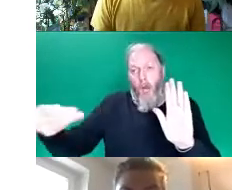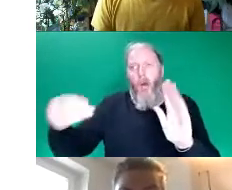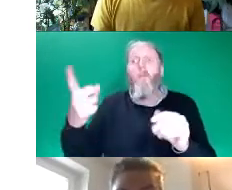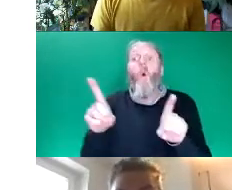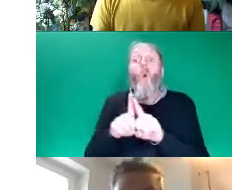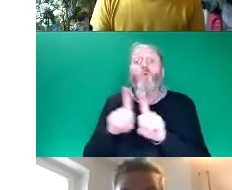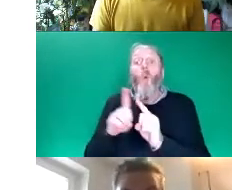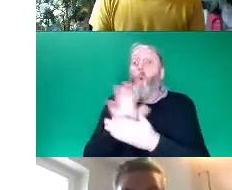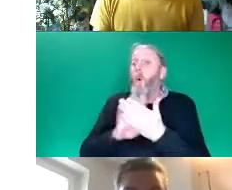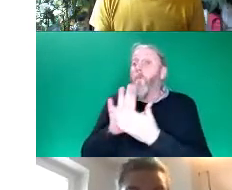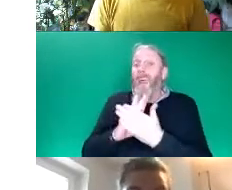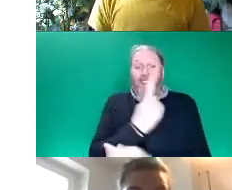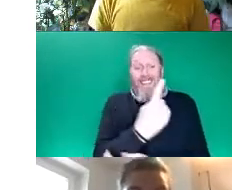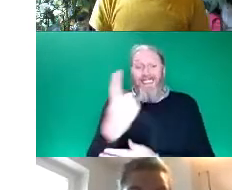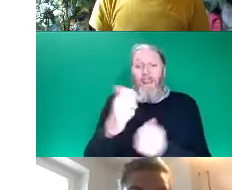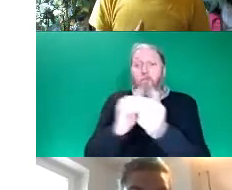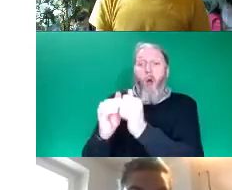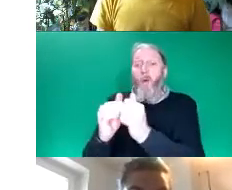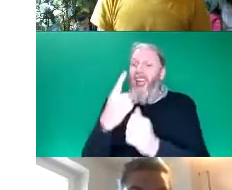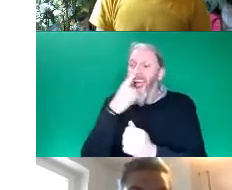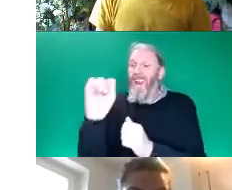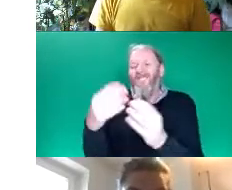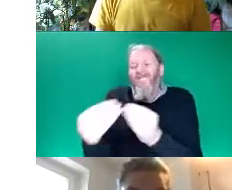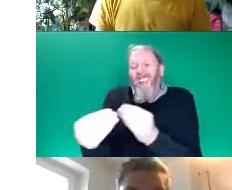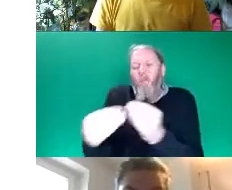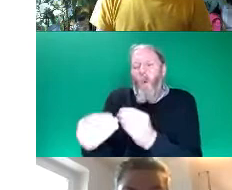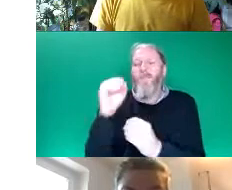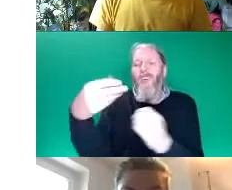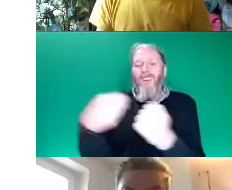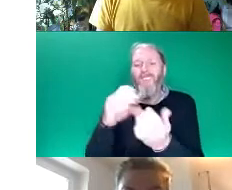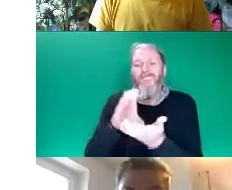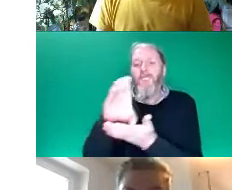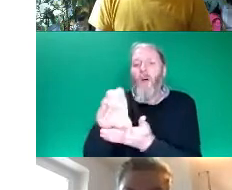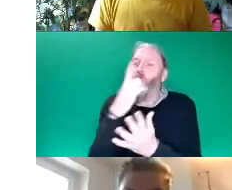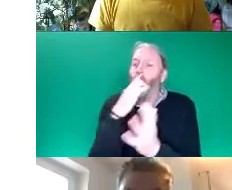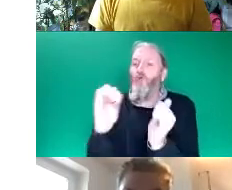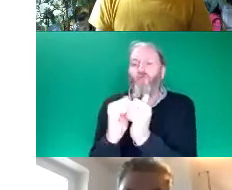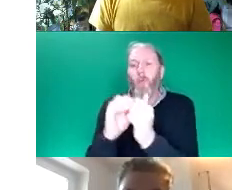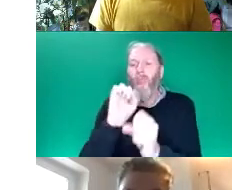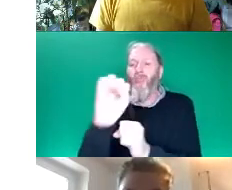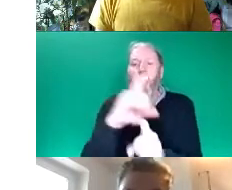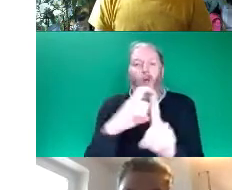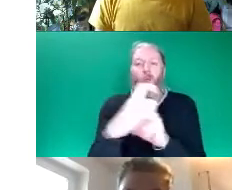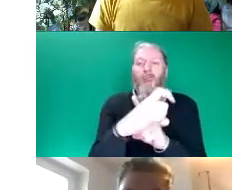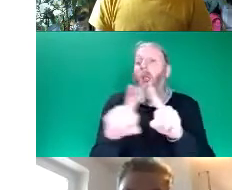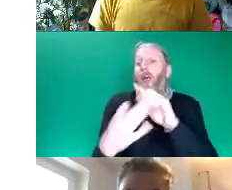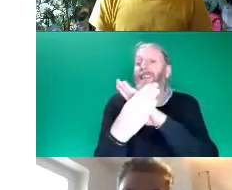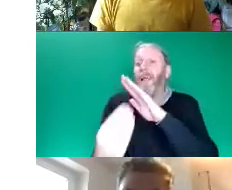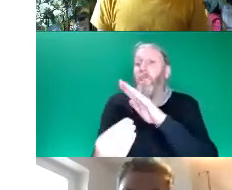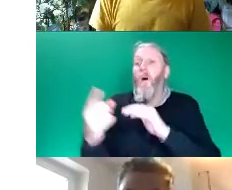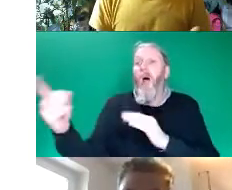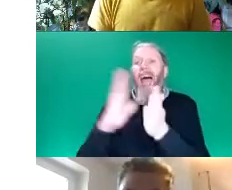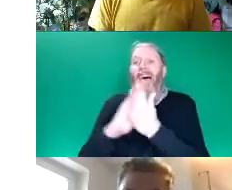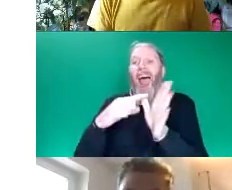and one example of this was the work done by Hannah who led for Wessel. She reimagined